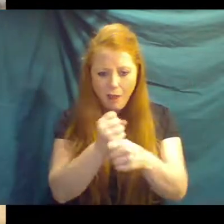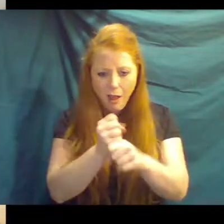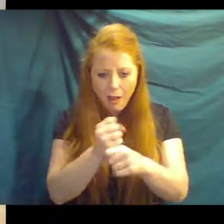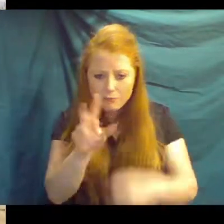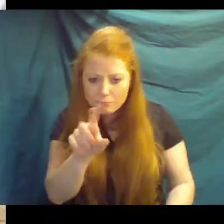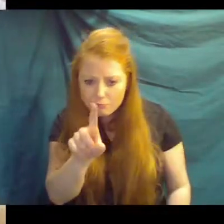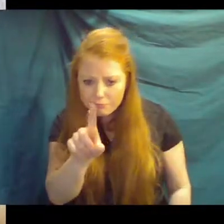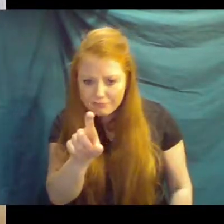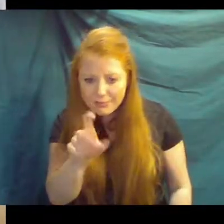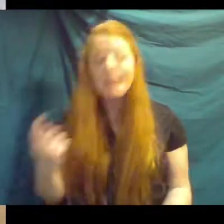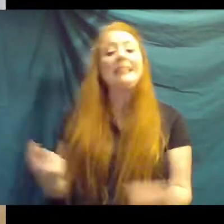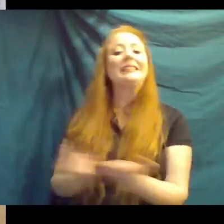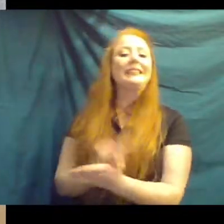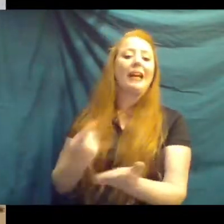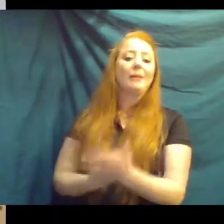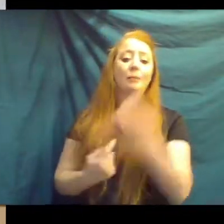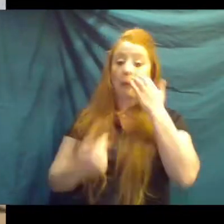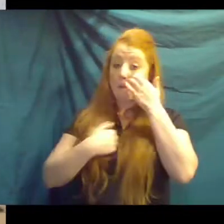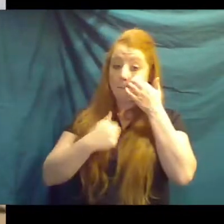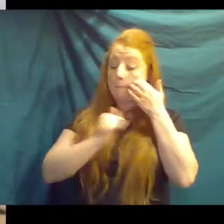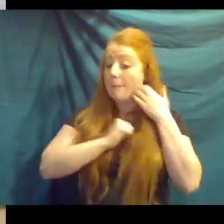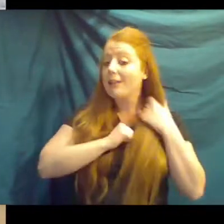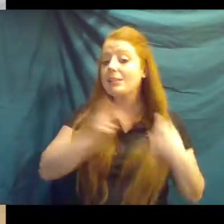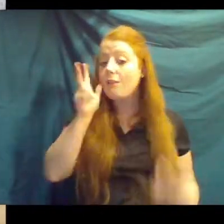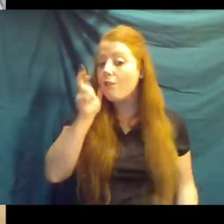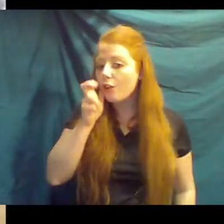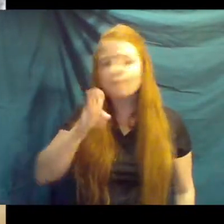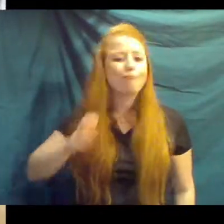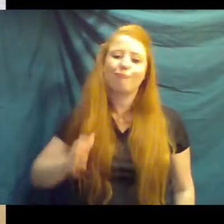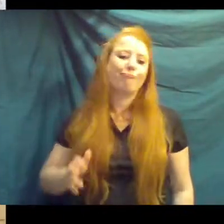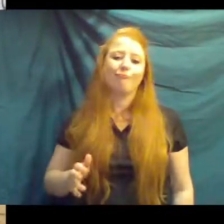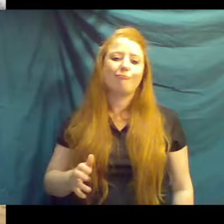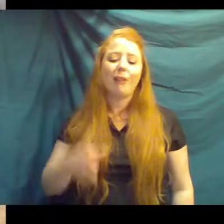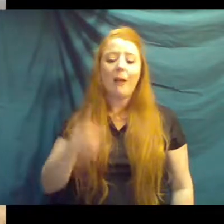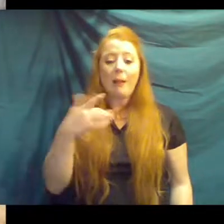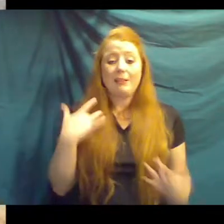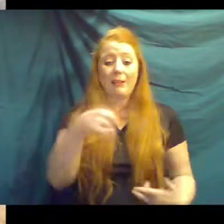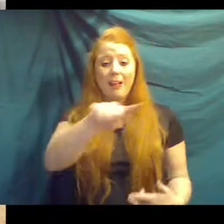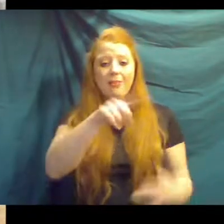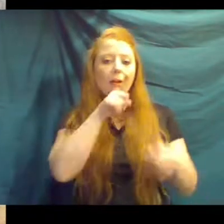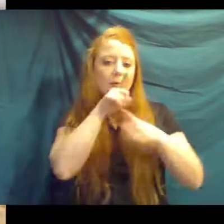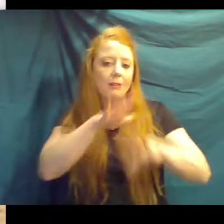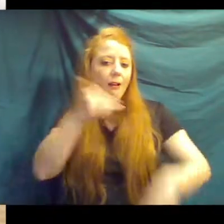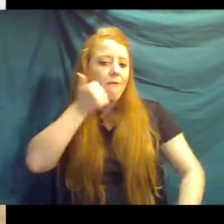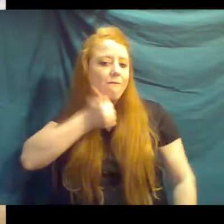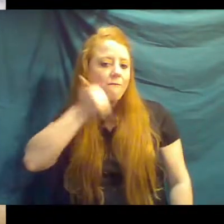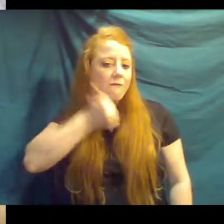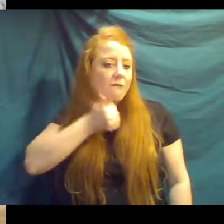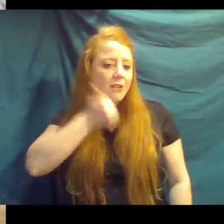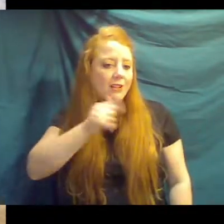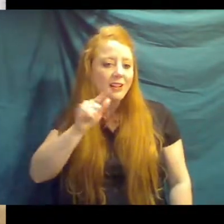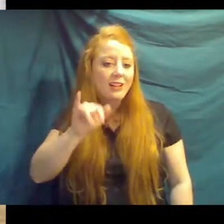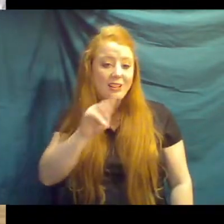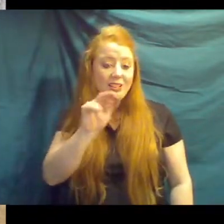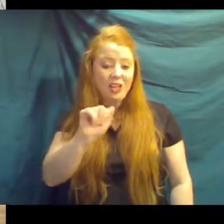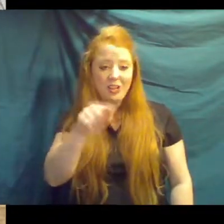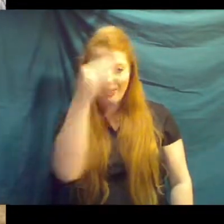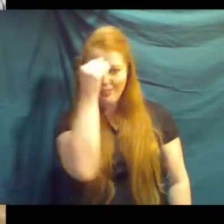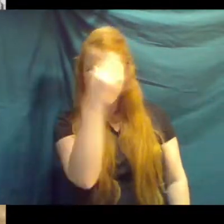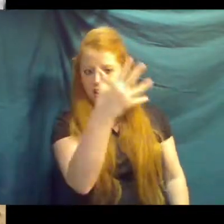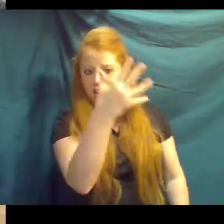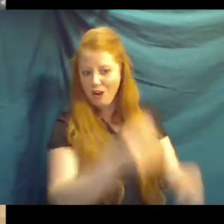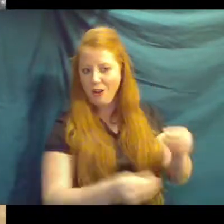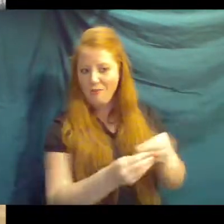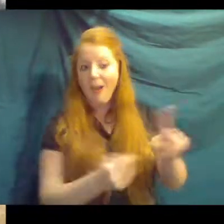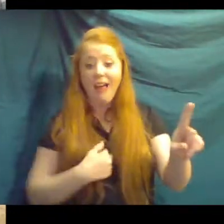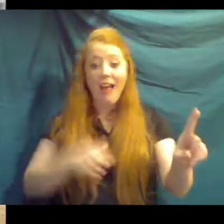Sometimes. I have not personally heard them. Pretty much these guys are silent on a day to day basis. Jenna can probably fill you in on it.